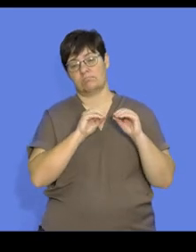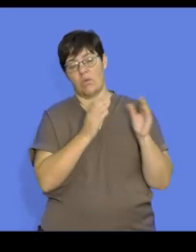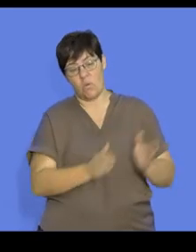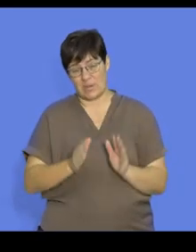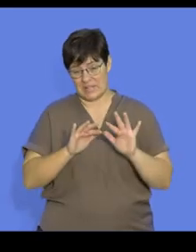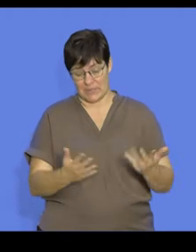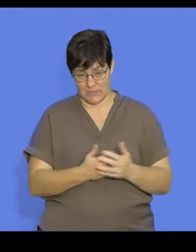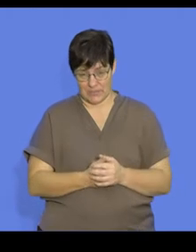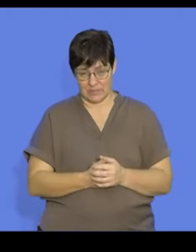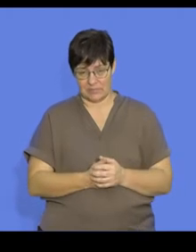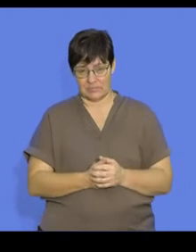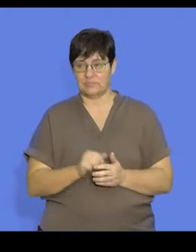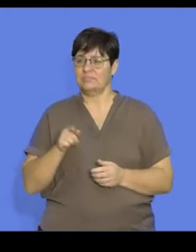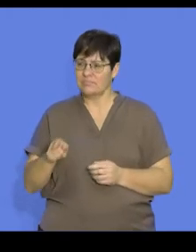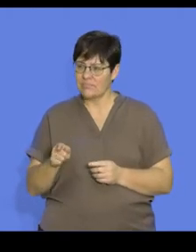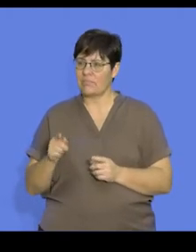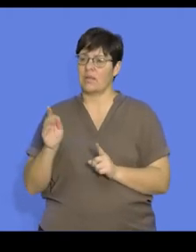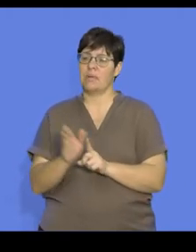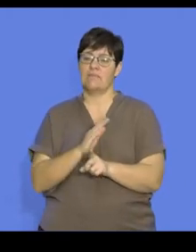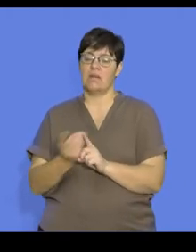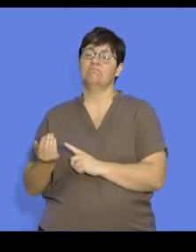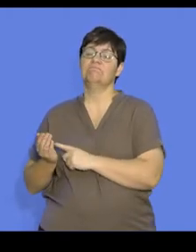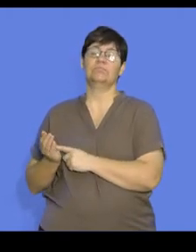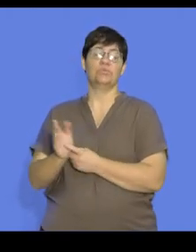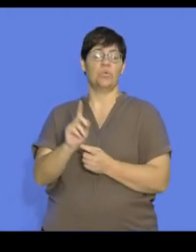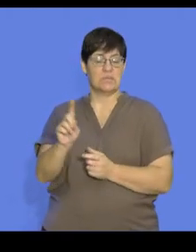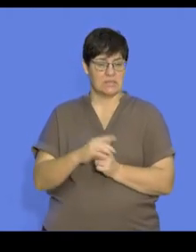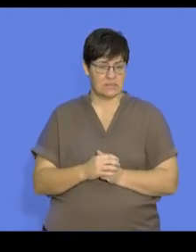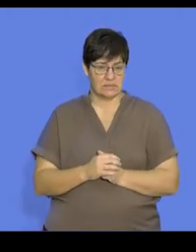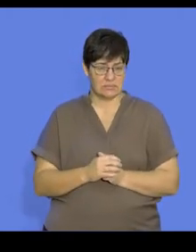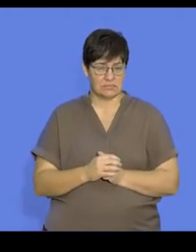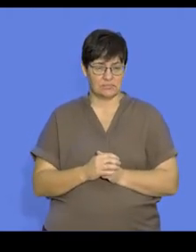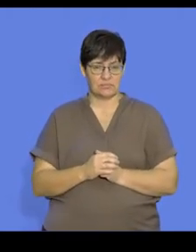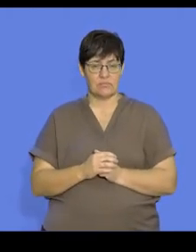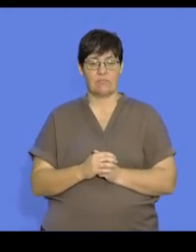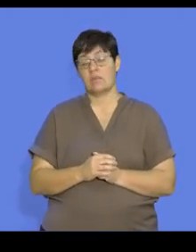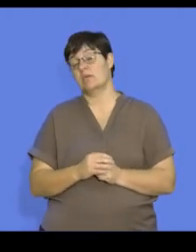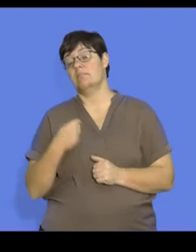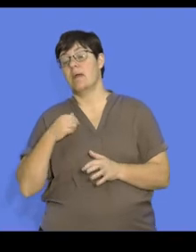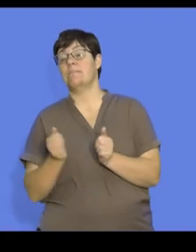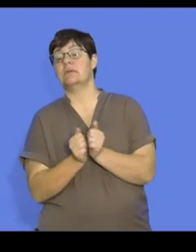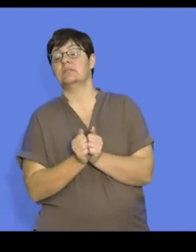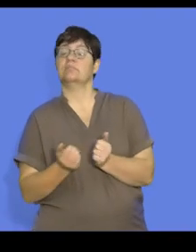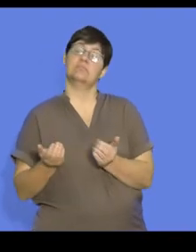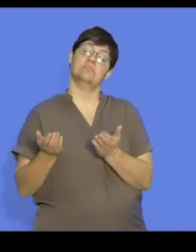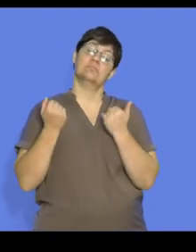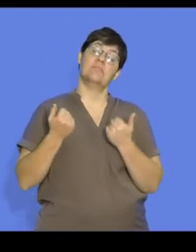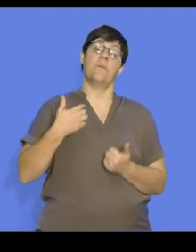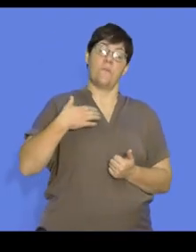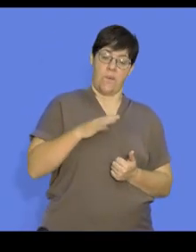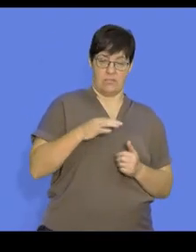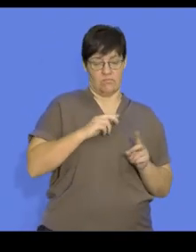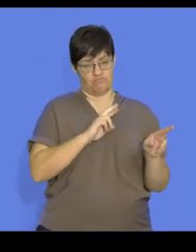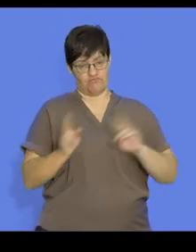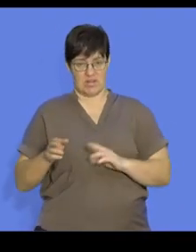Courtship behaviour essentially signals to the mating partners to attract another animal